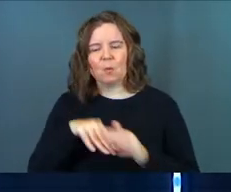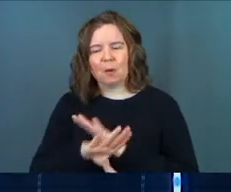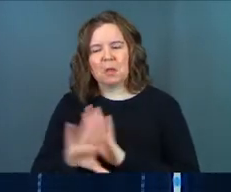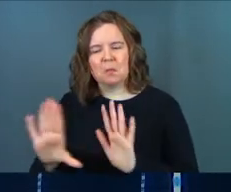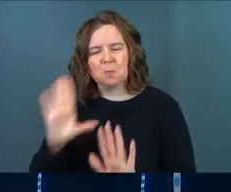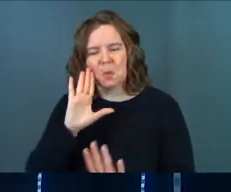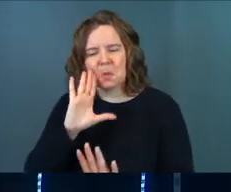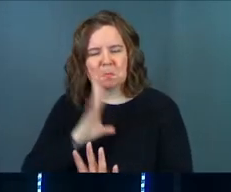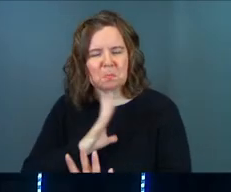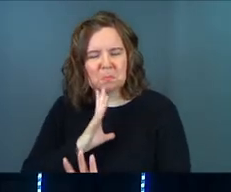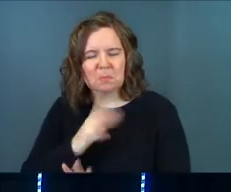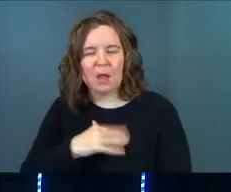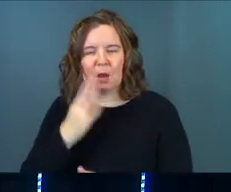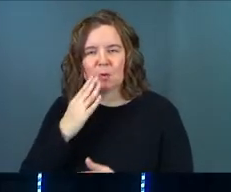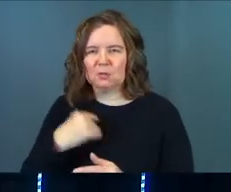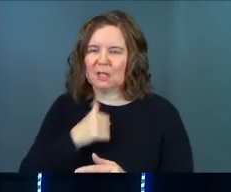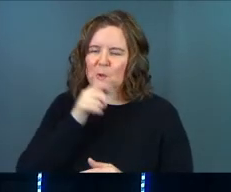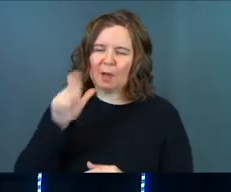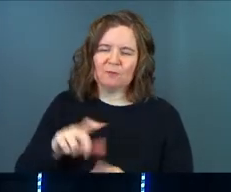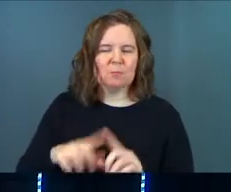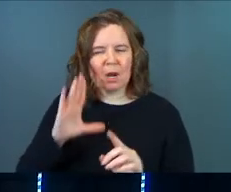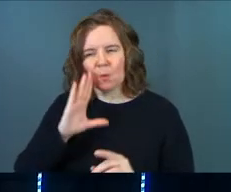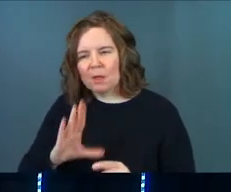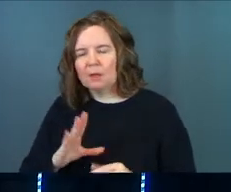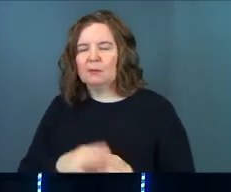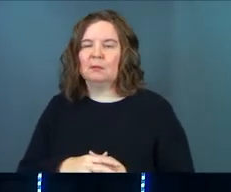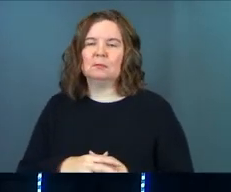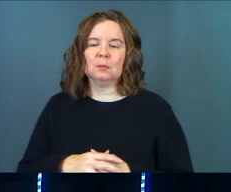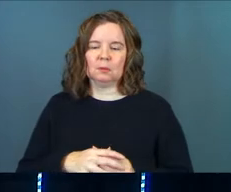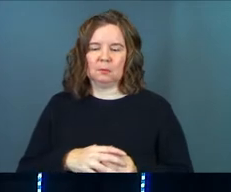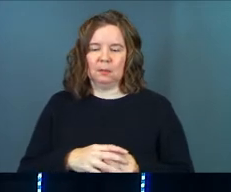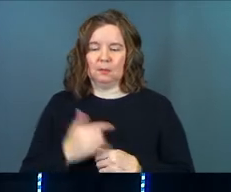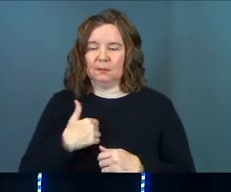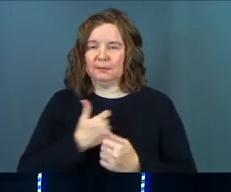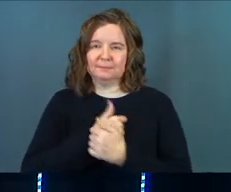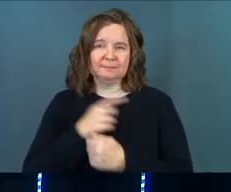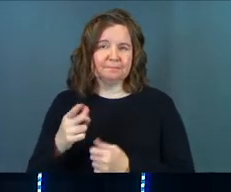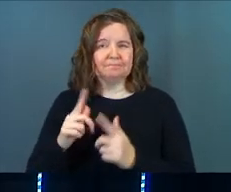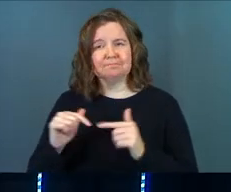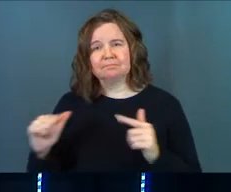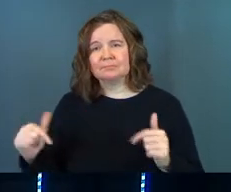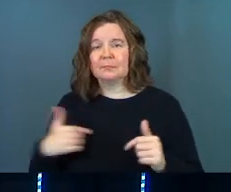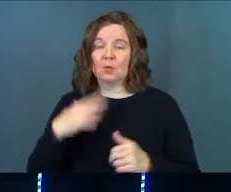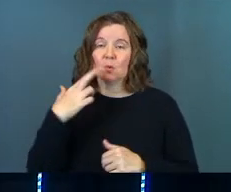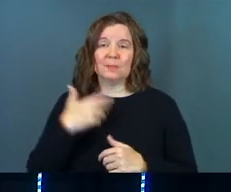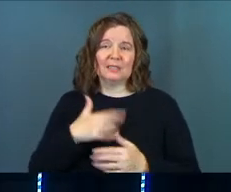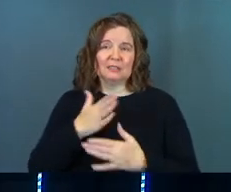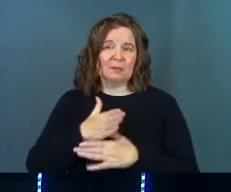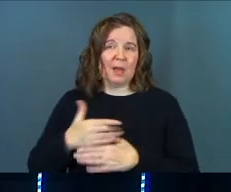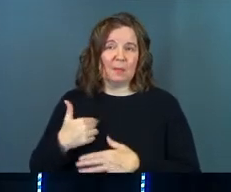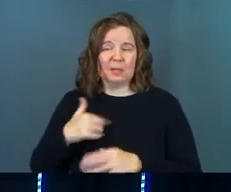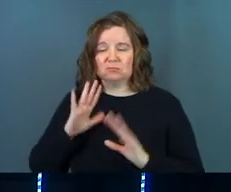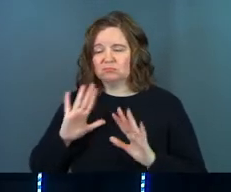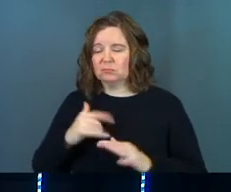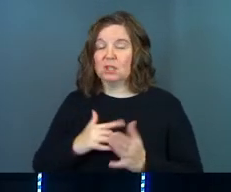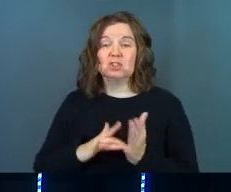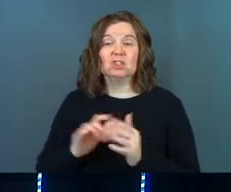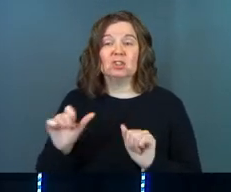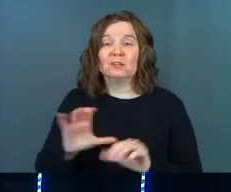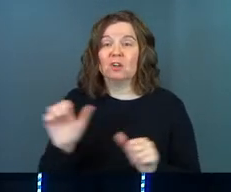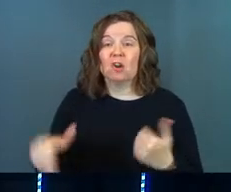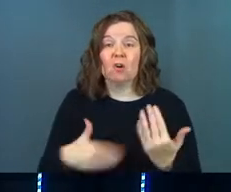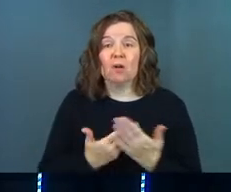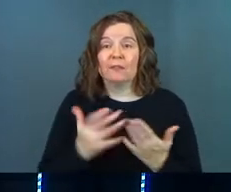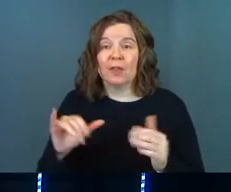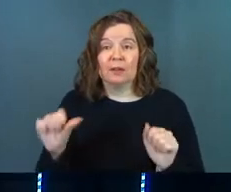come in. And I know you say I don't have to, but I will. And I do love you. And this Roman thing doesn't bother me. And Jesus could have